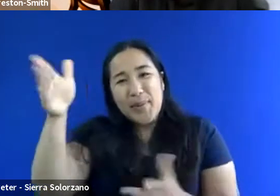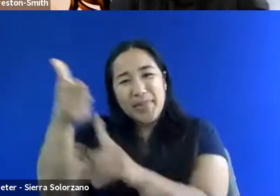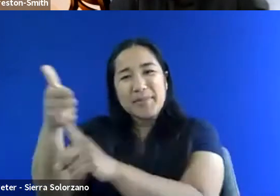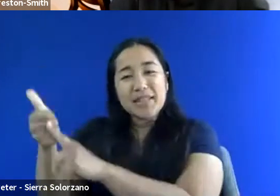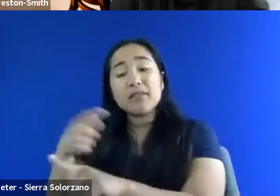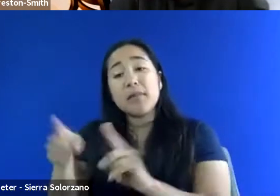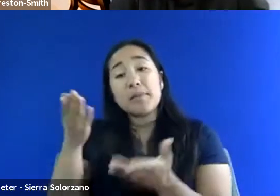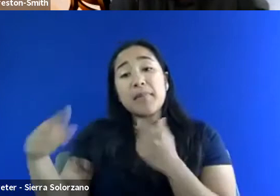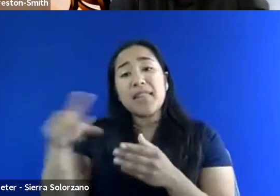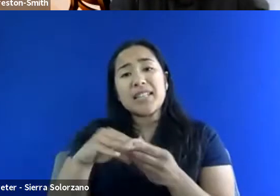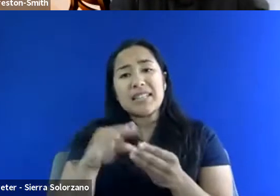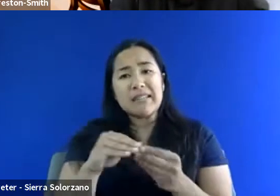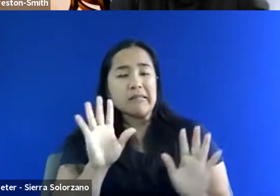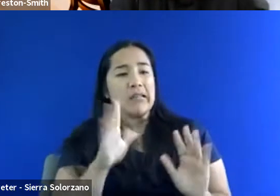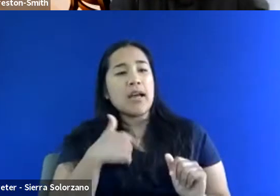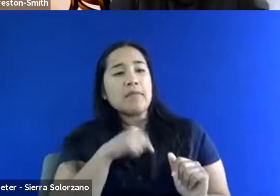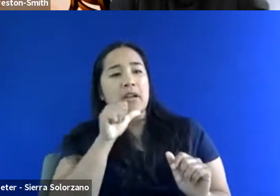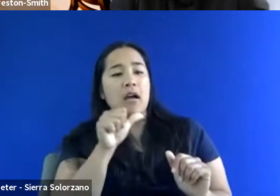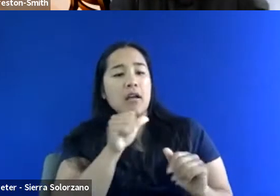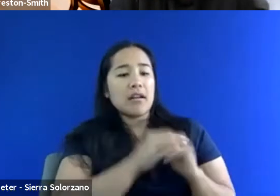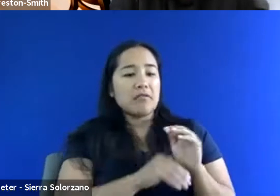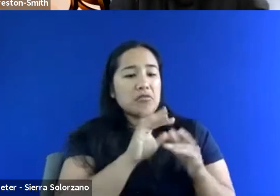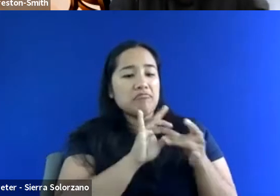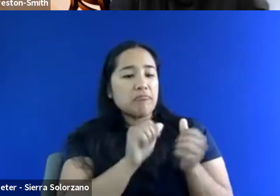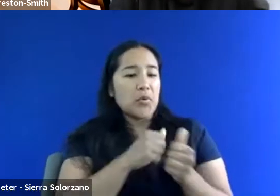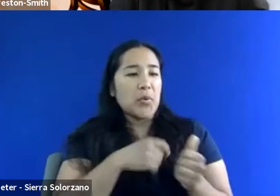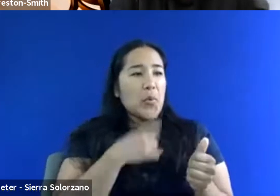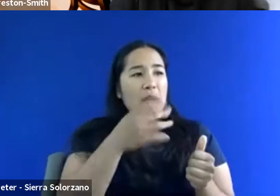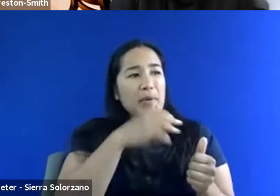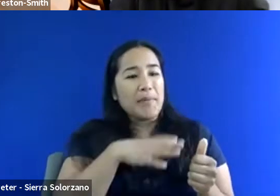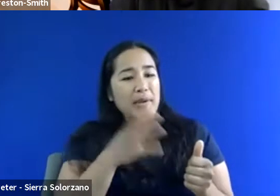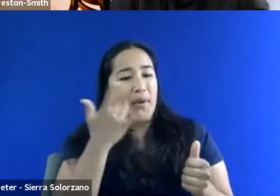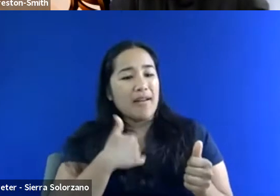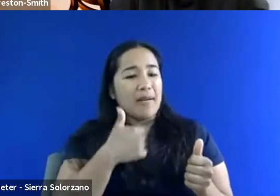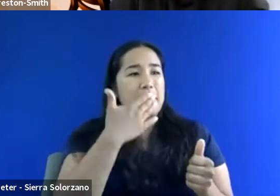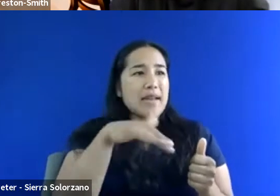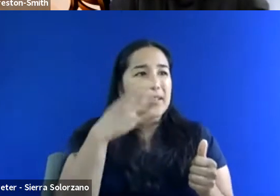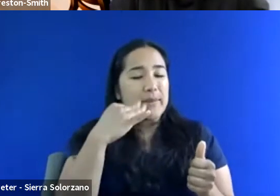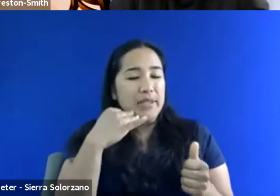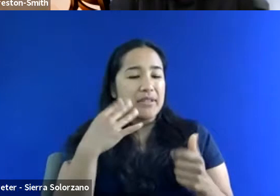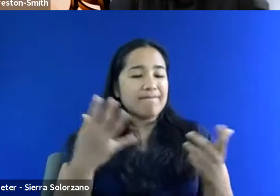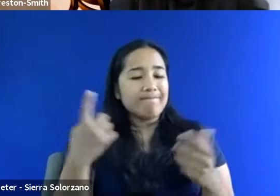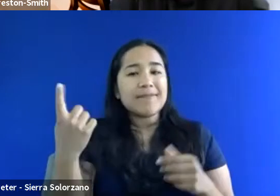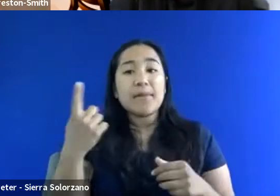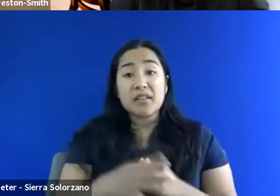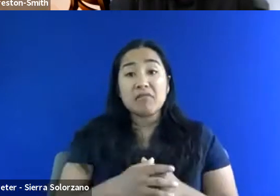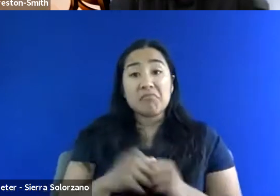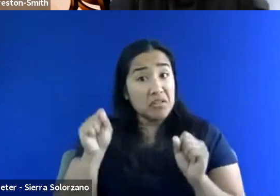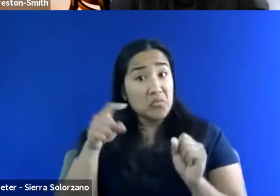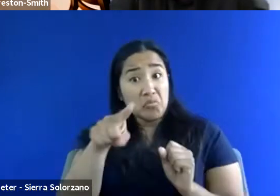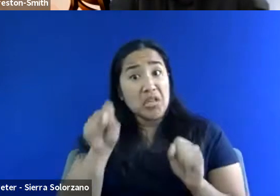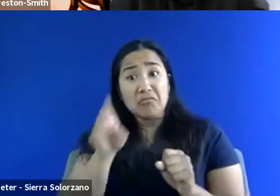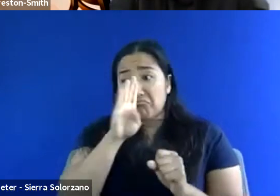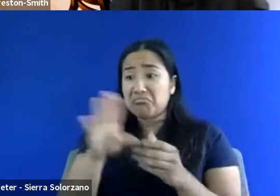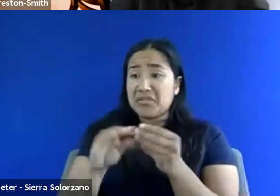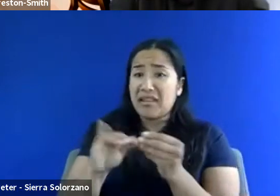not always comfortable connecting with white women, because this is what my experience has been in the past. So maybe even saying that, you know, like, I really want to connect with all